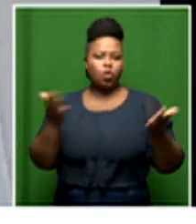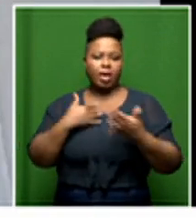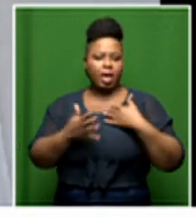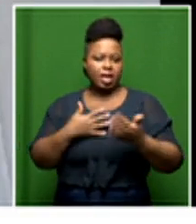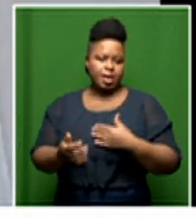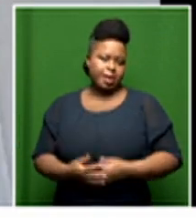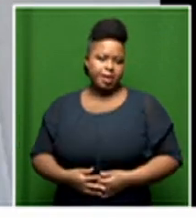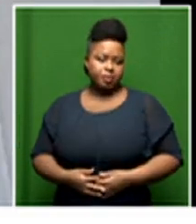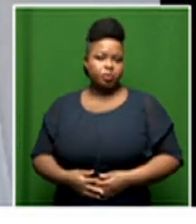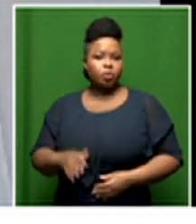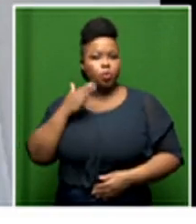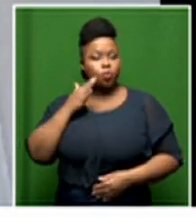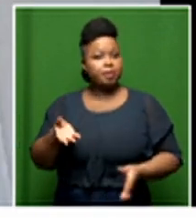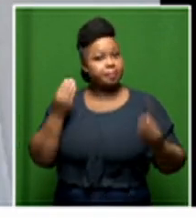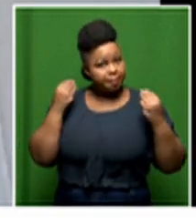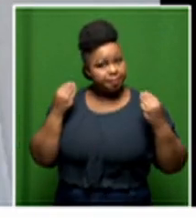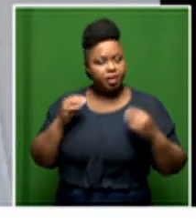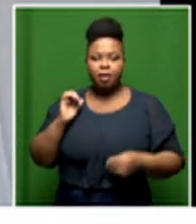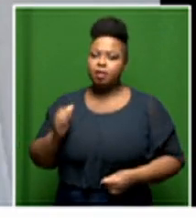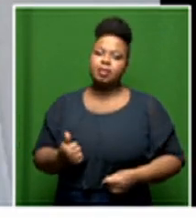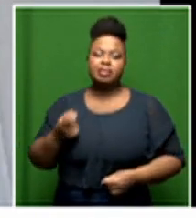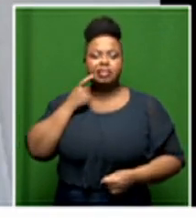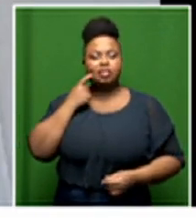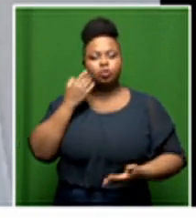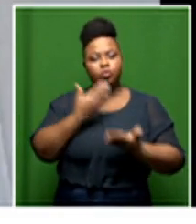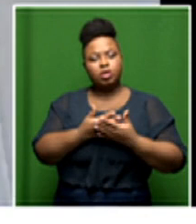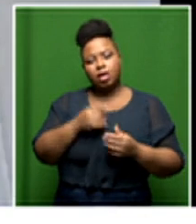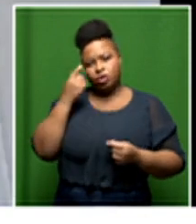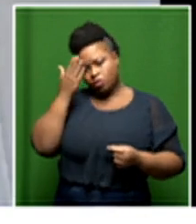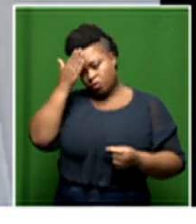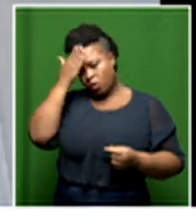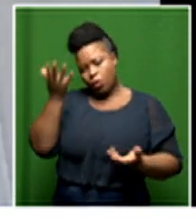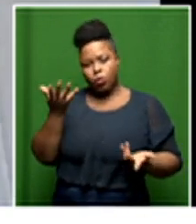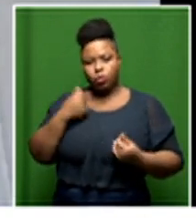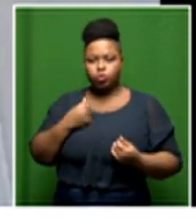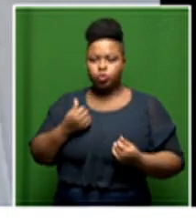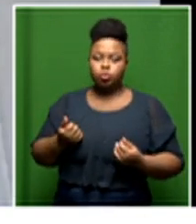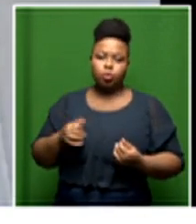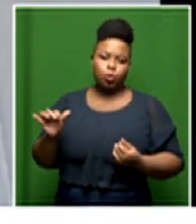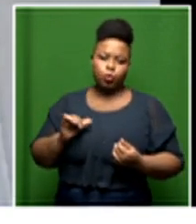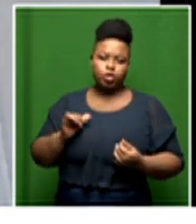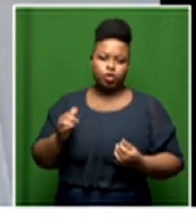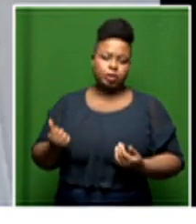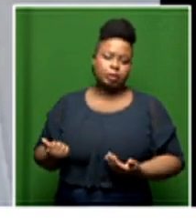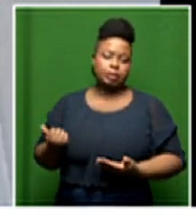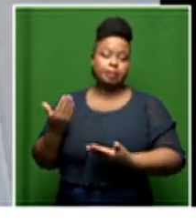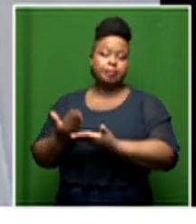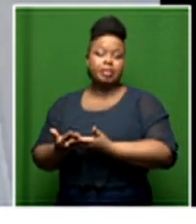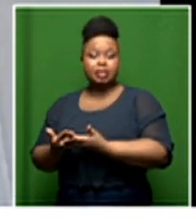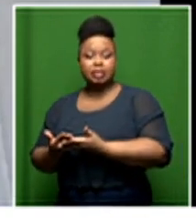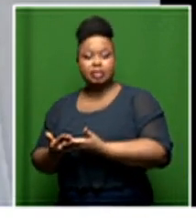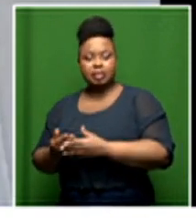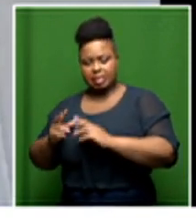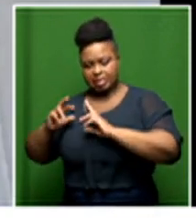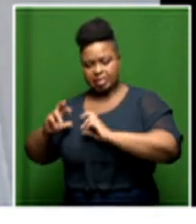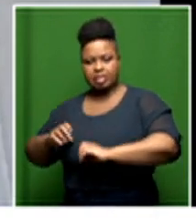um once we have the submissions we'll then be able to sort of determine you know which submissions are you know speak